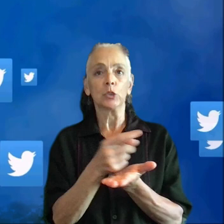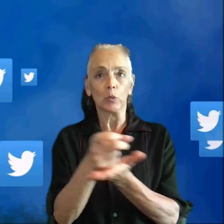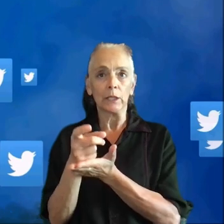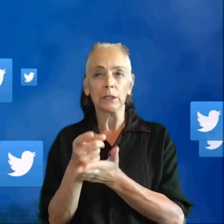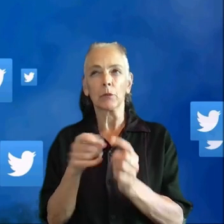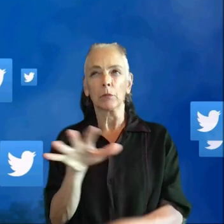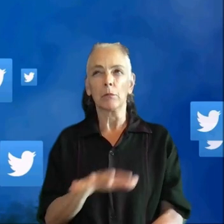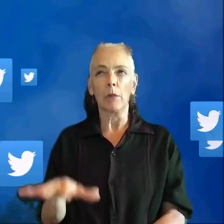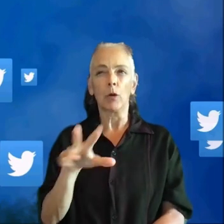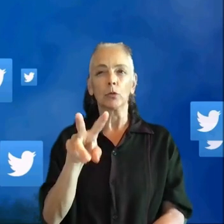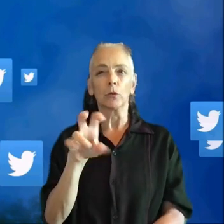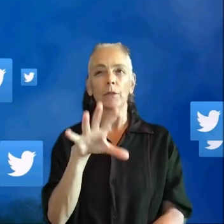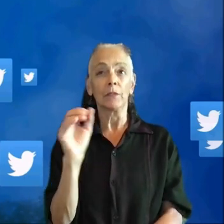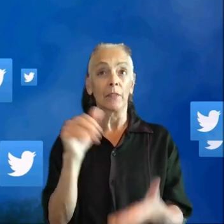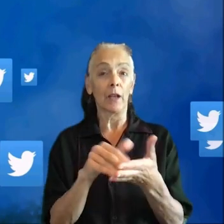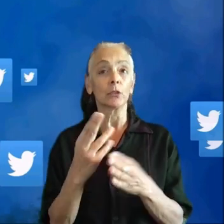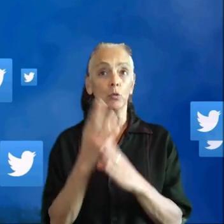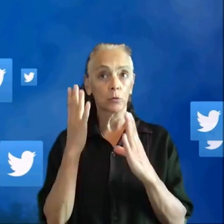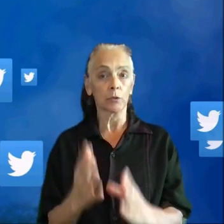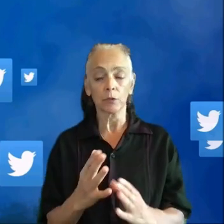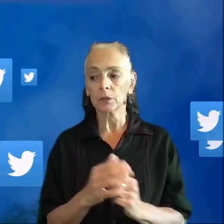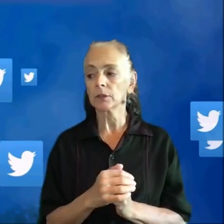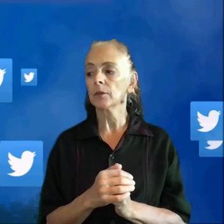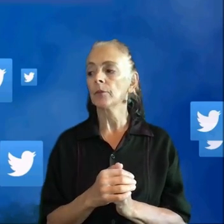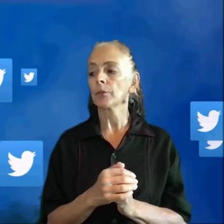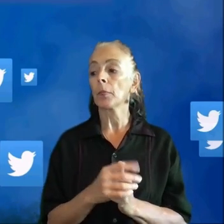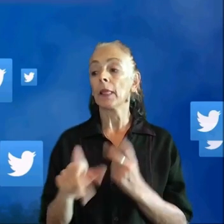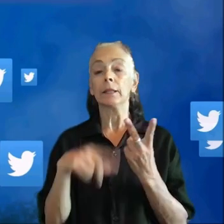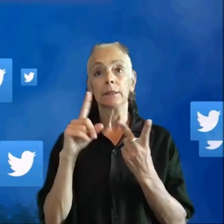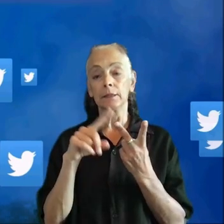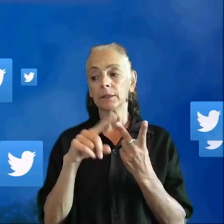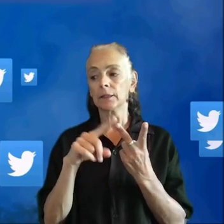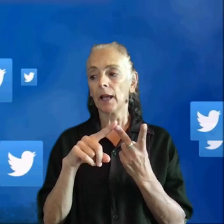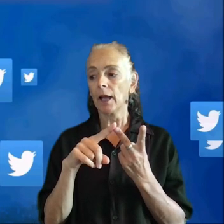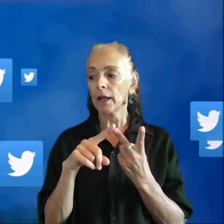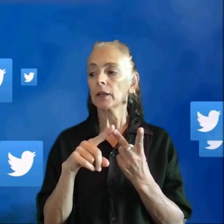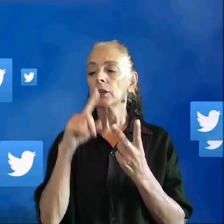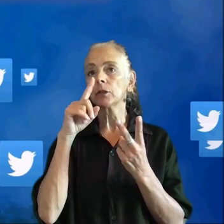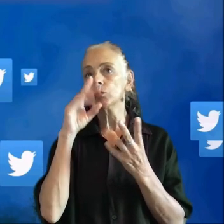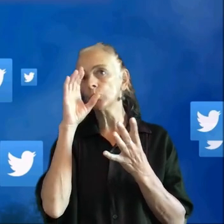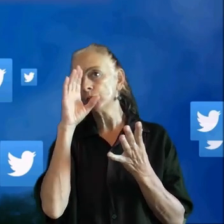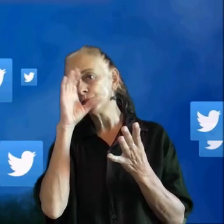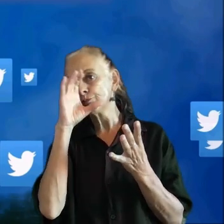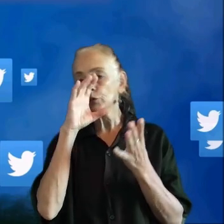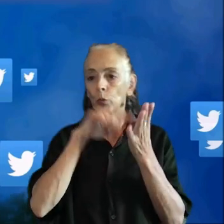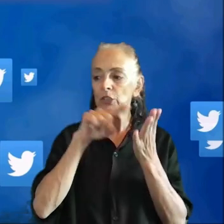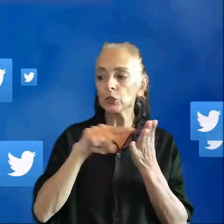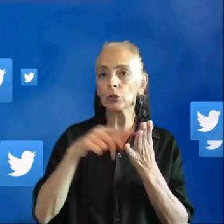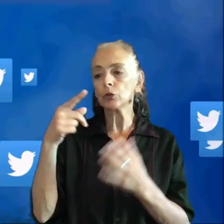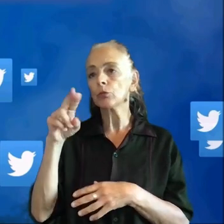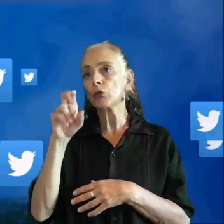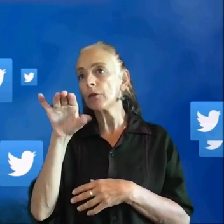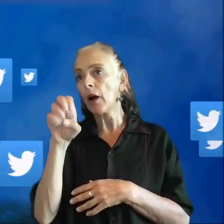250,000 users. And second, here we searched the profiles of these